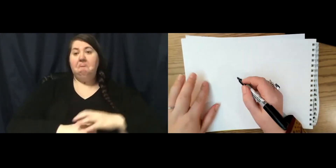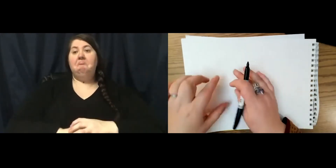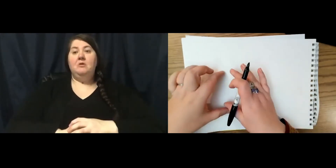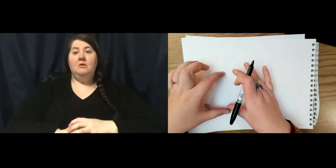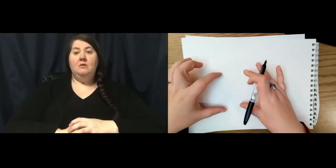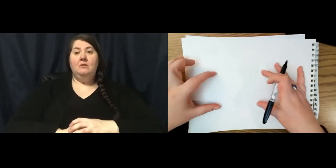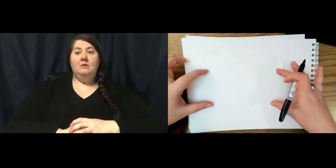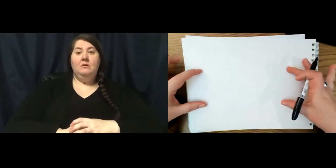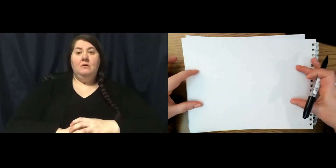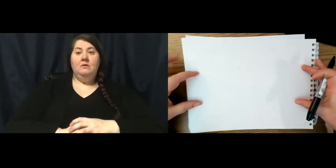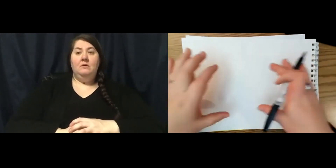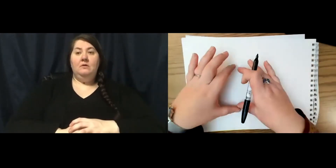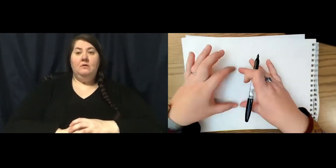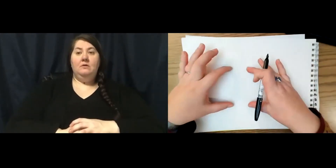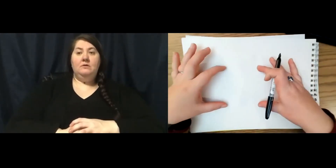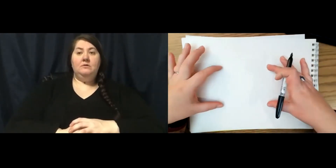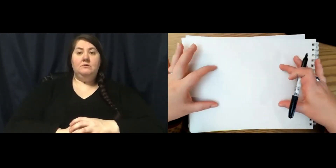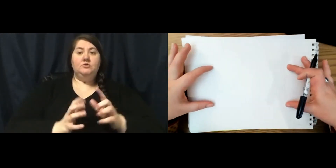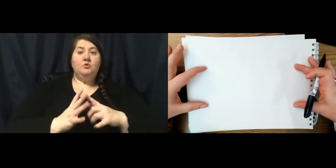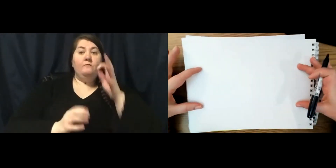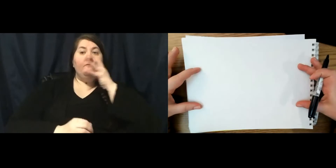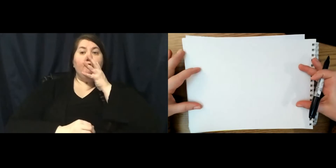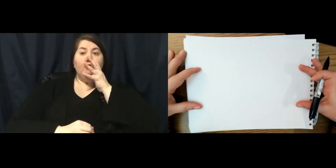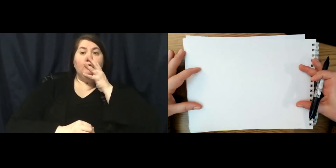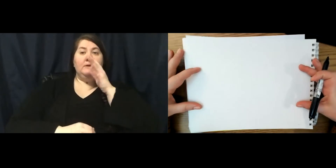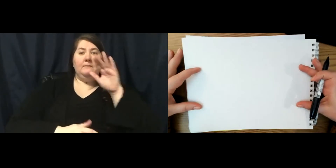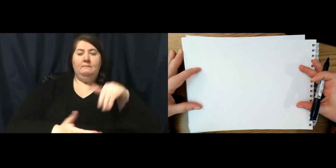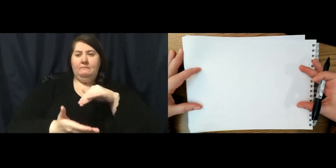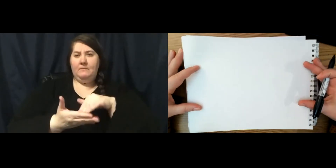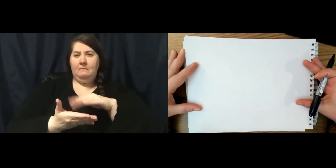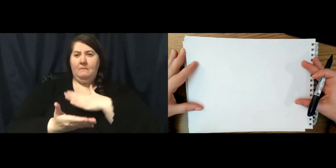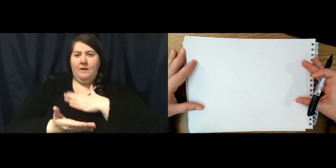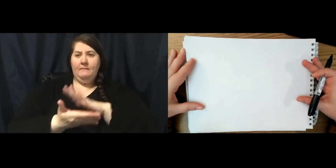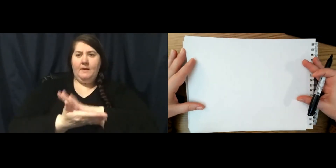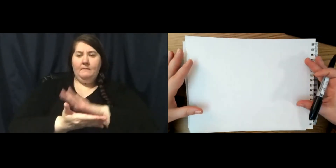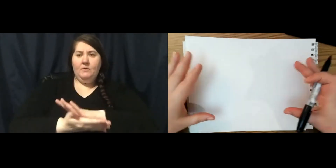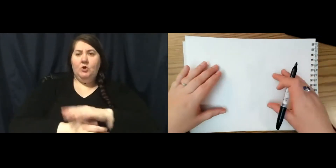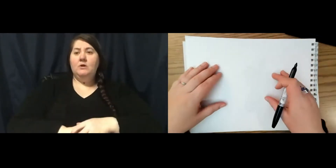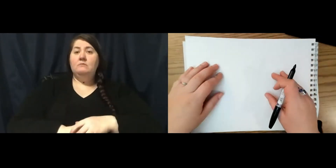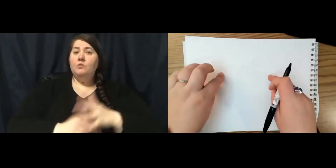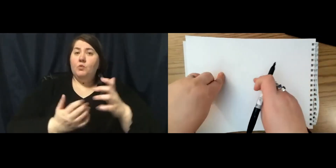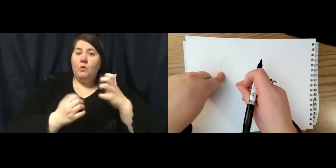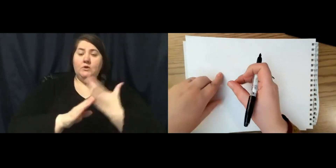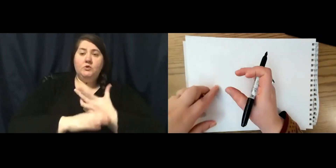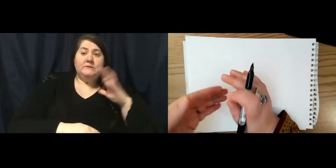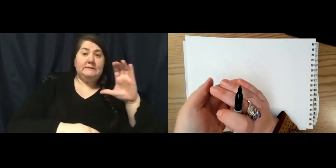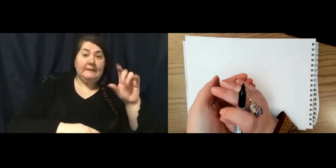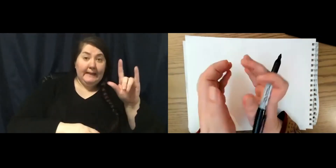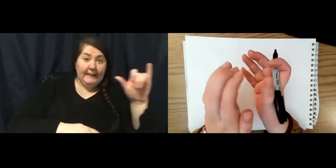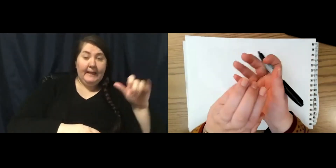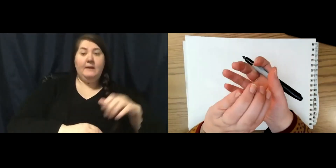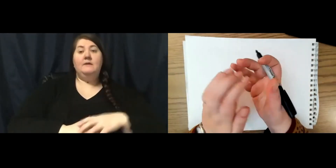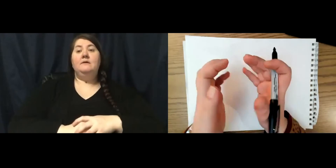I'm going to start with the fruit and it's going to be towards the middle of my paper. If you want to use clay, then you can